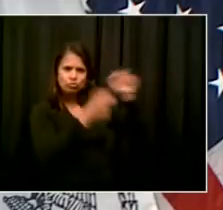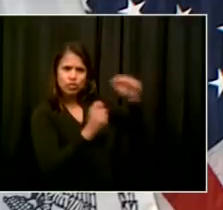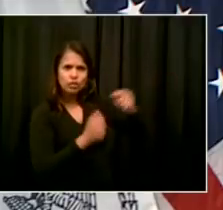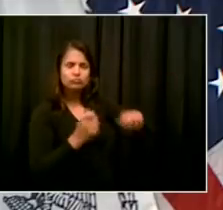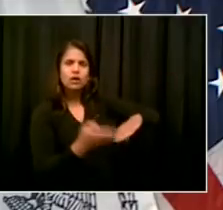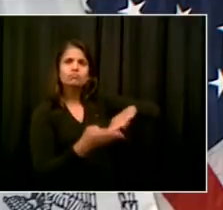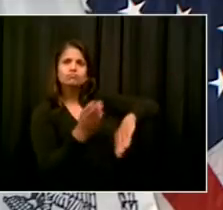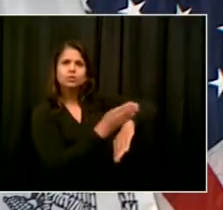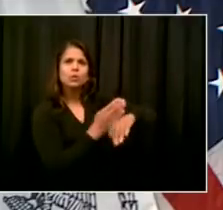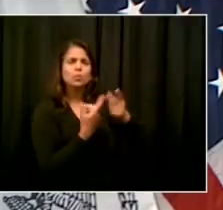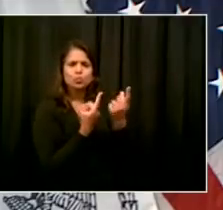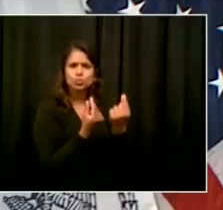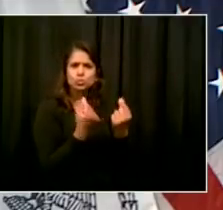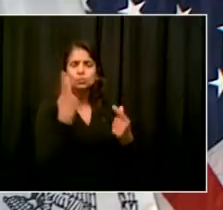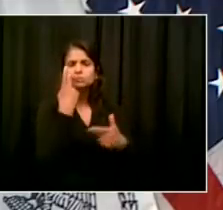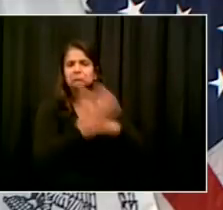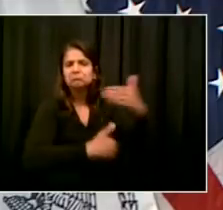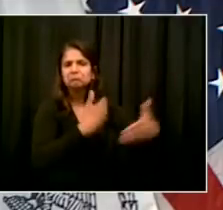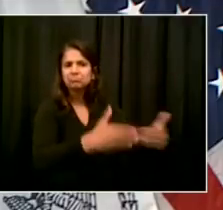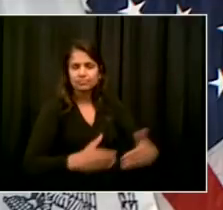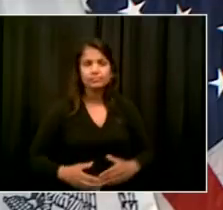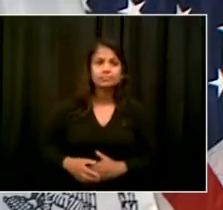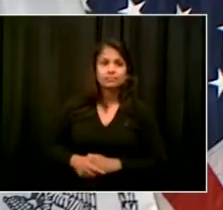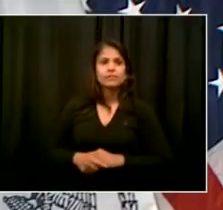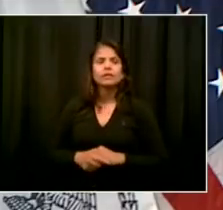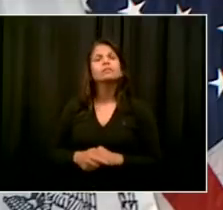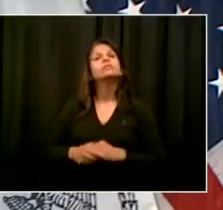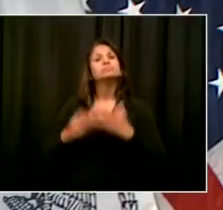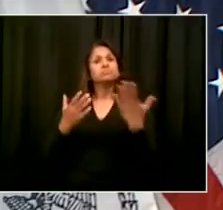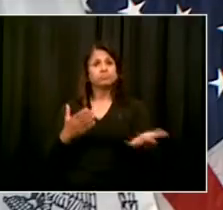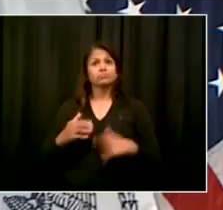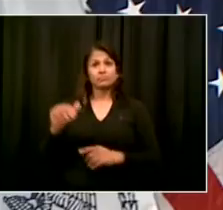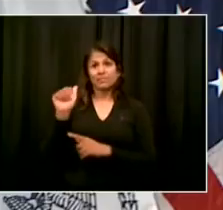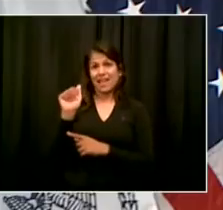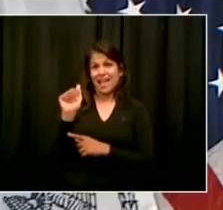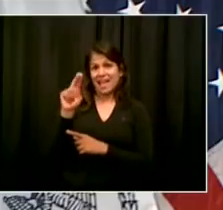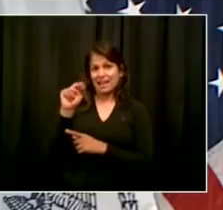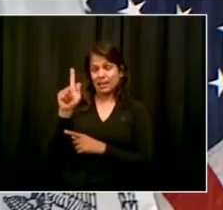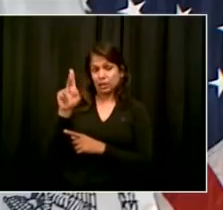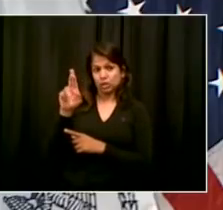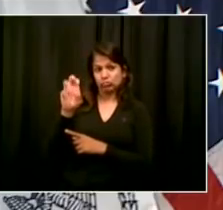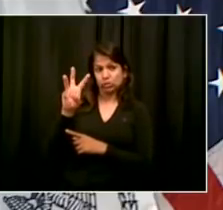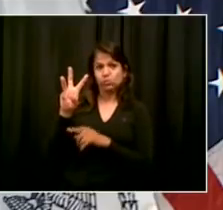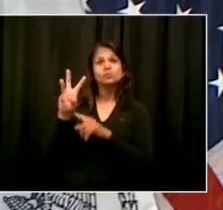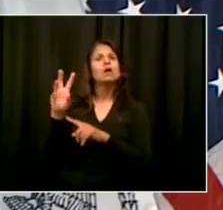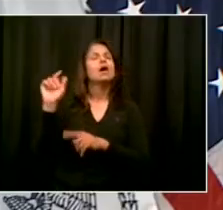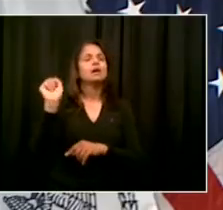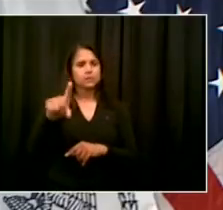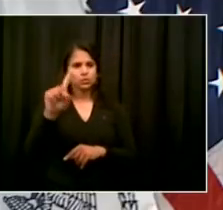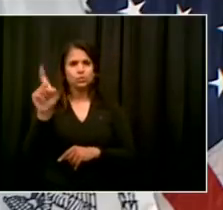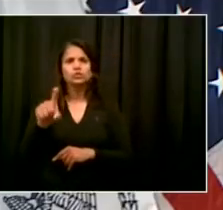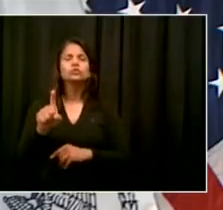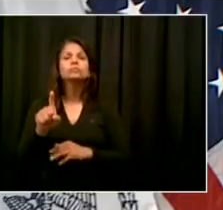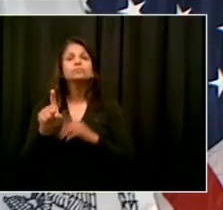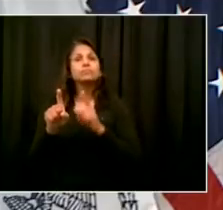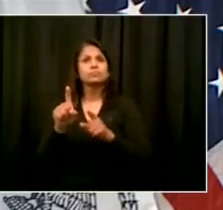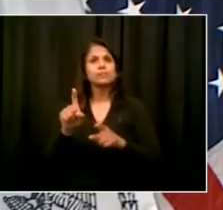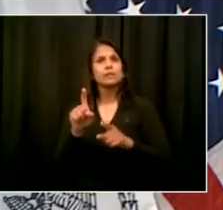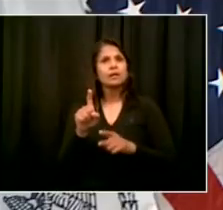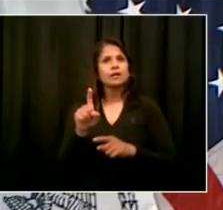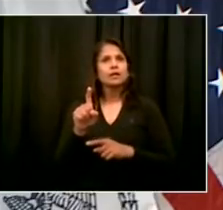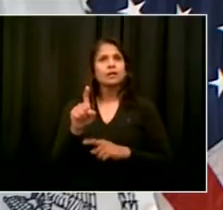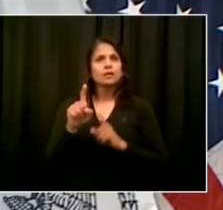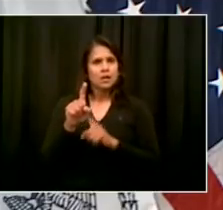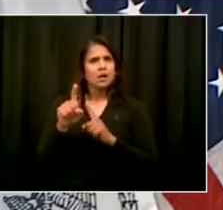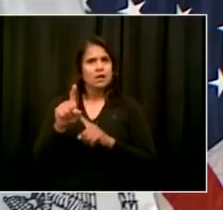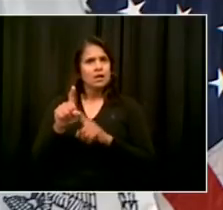Good morning, Mr. Mayor, and everyone on the call. My question has to do with the staffing situation in schools. You mentioned